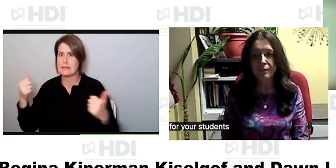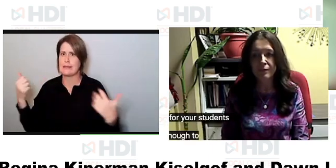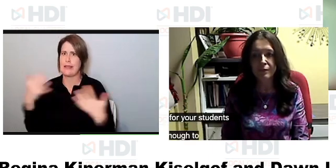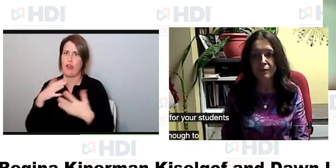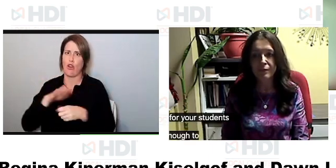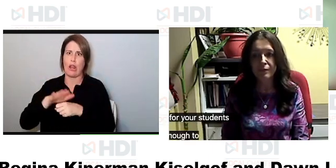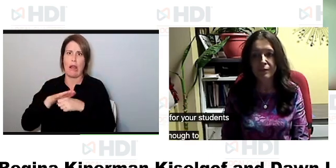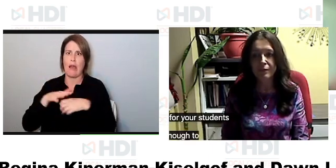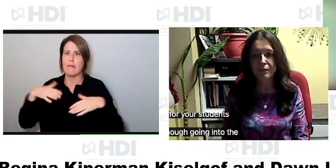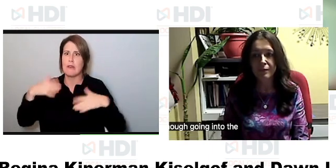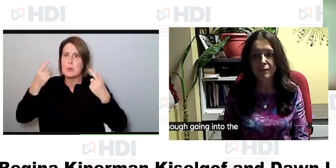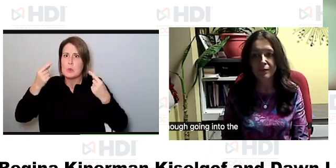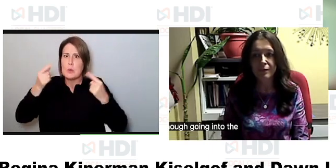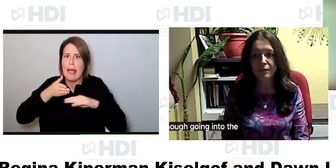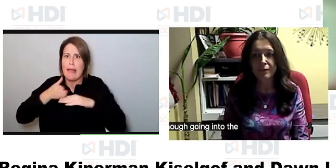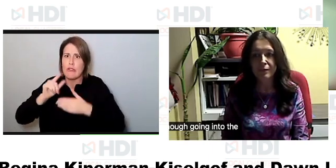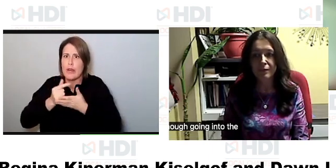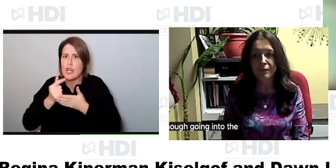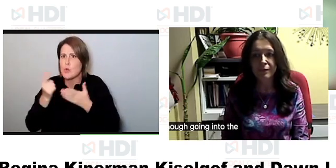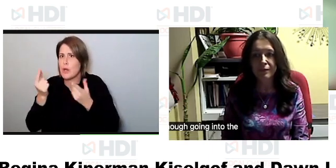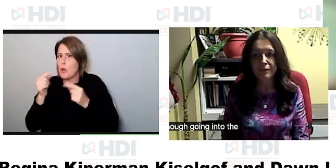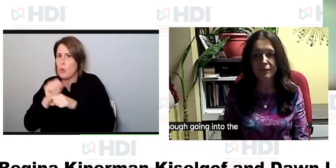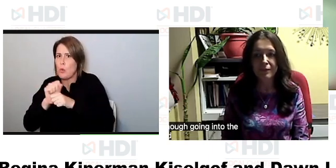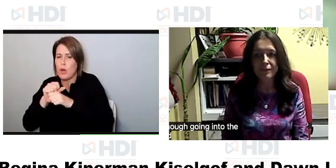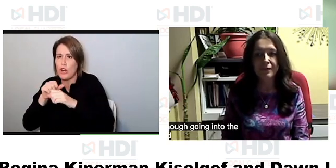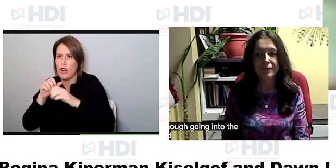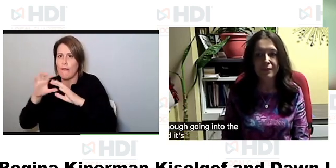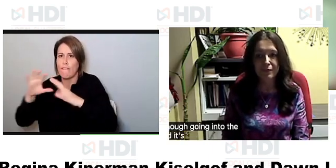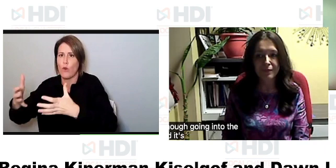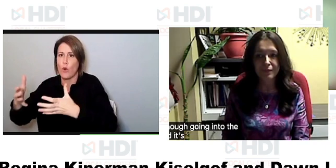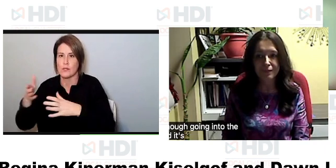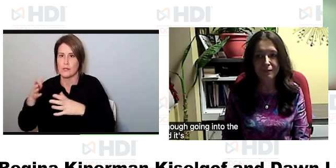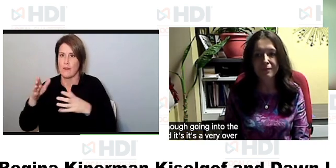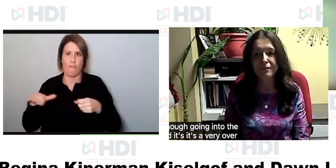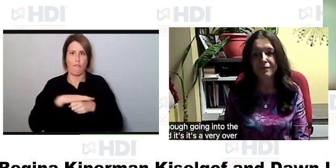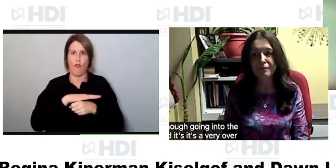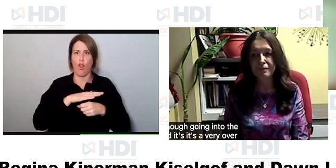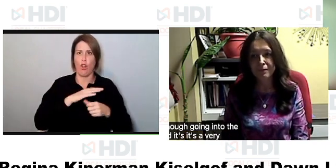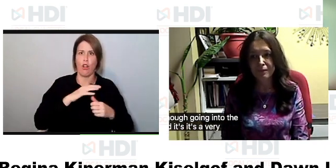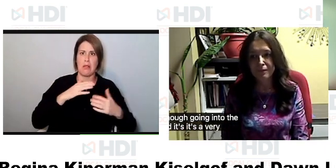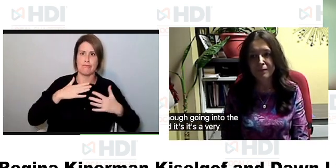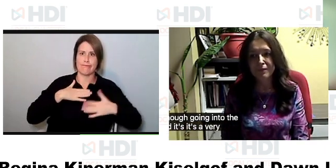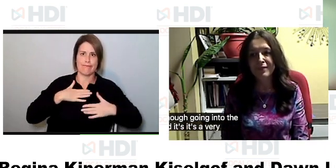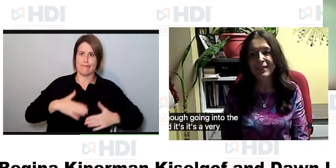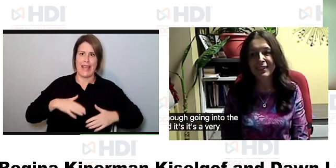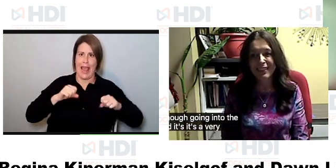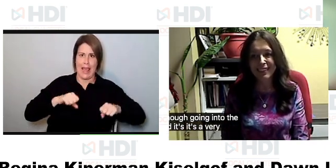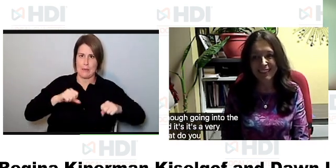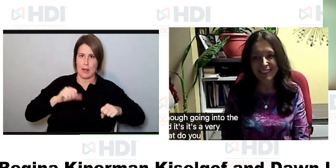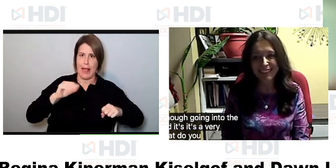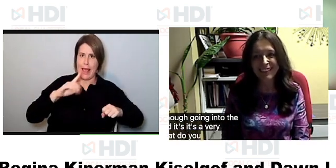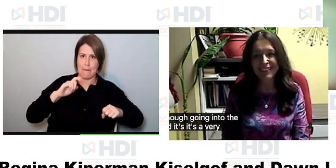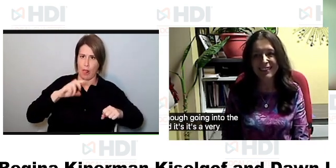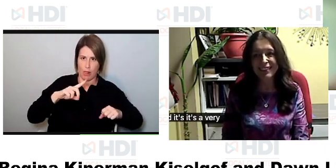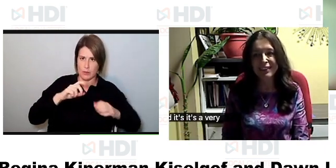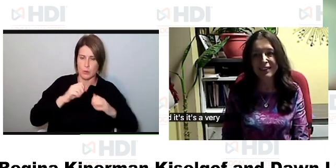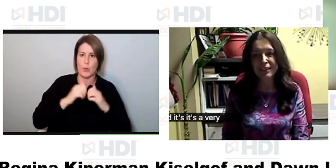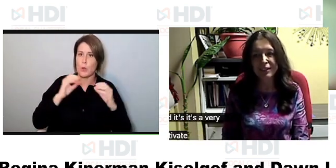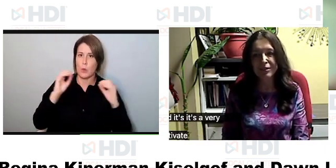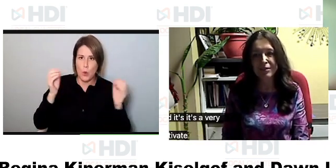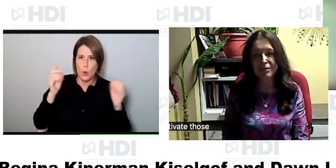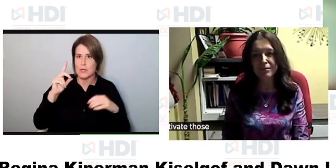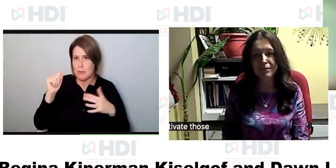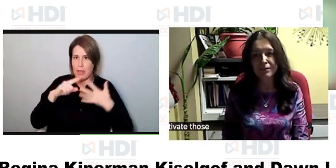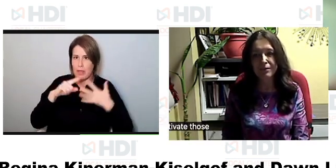workforce totally abled and and it's it's a very overwhelming process so what do you do to help motivate those students